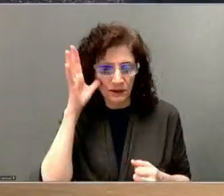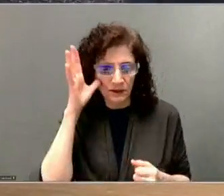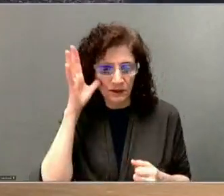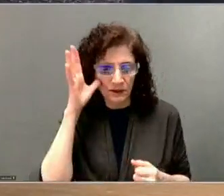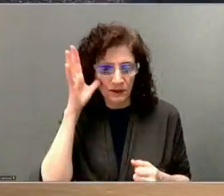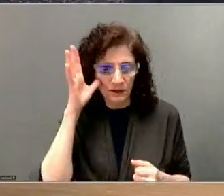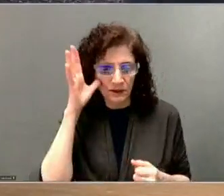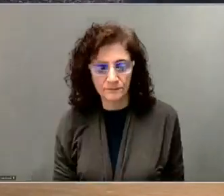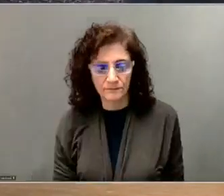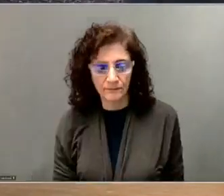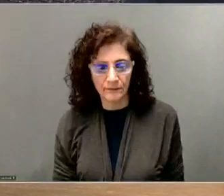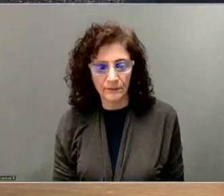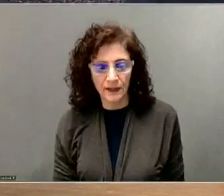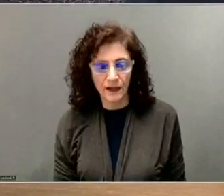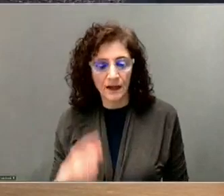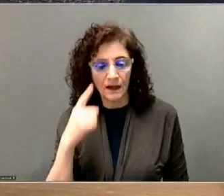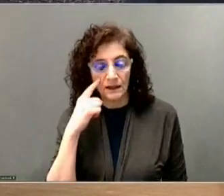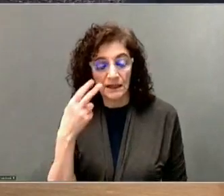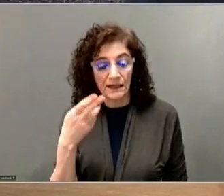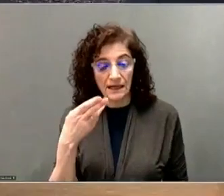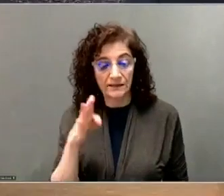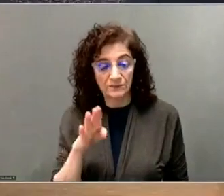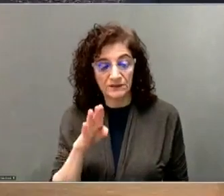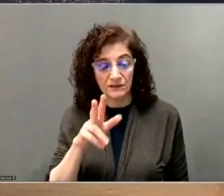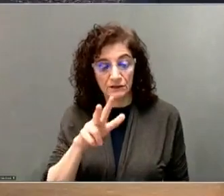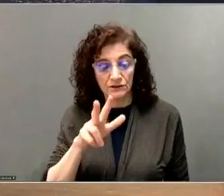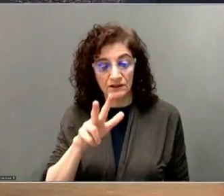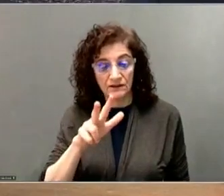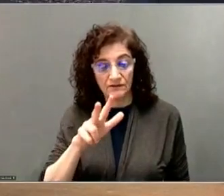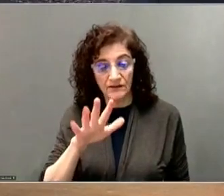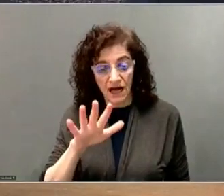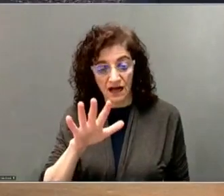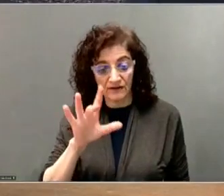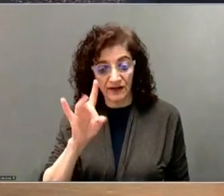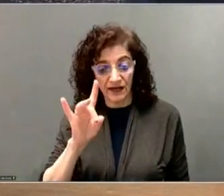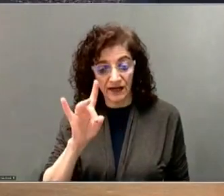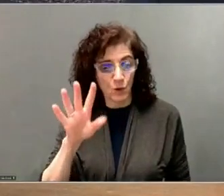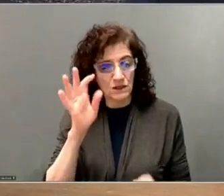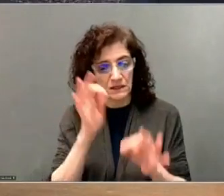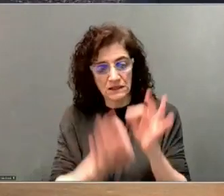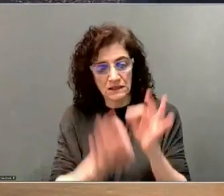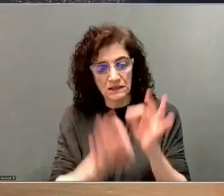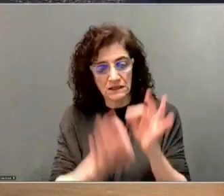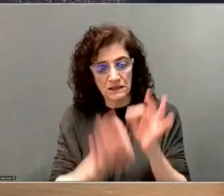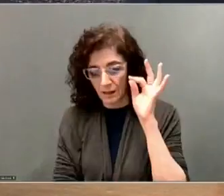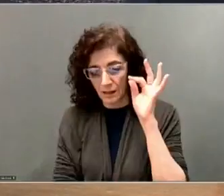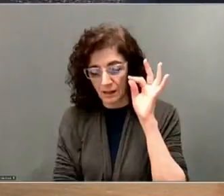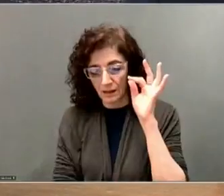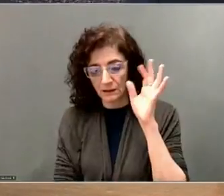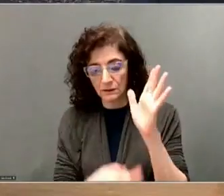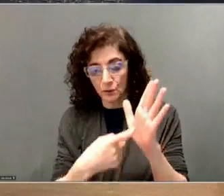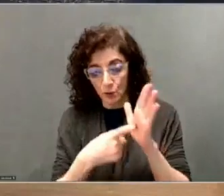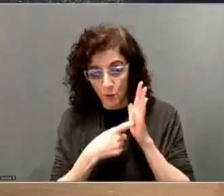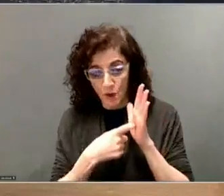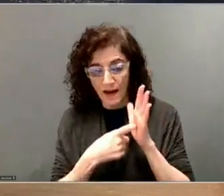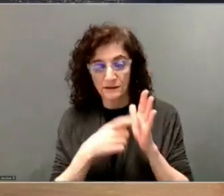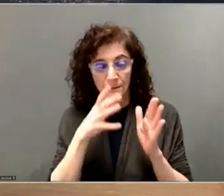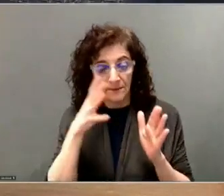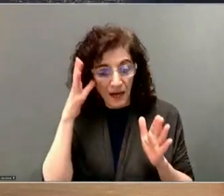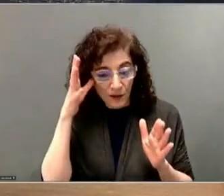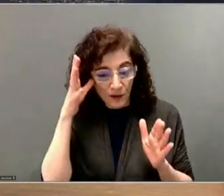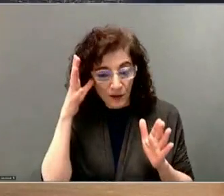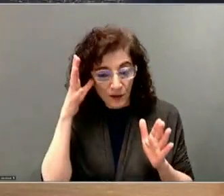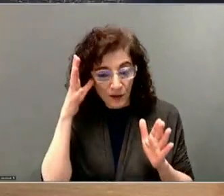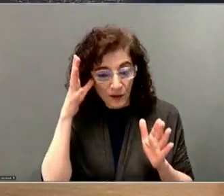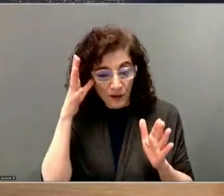3584 being simple, it requires that parents and school employees be notified electronically